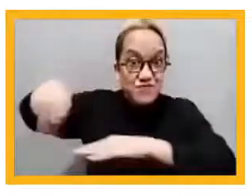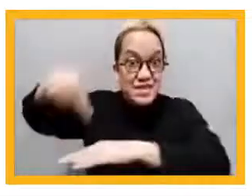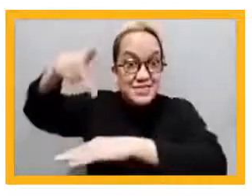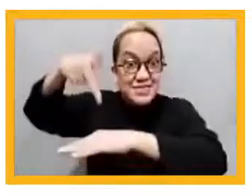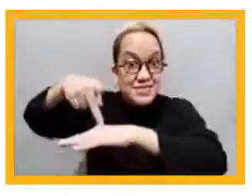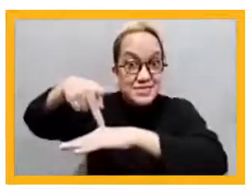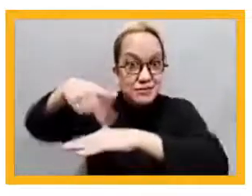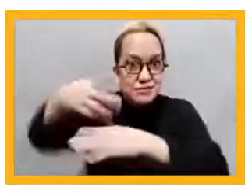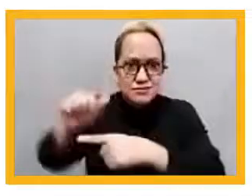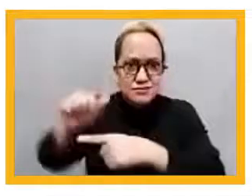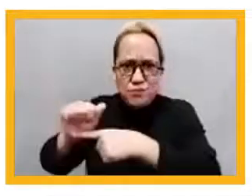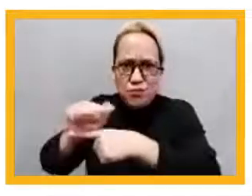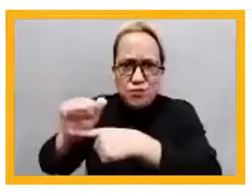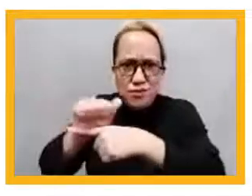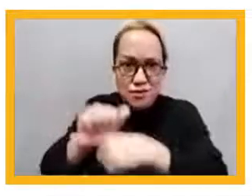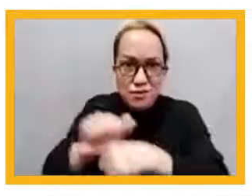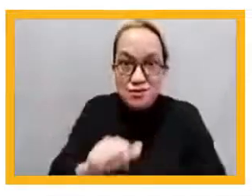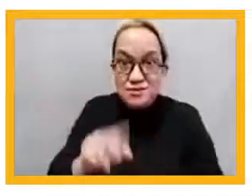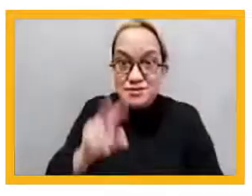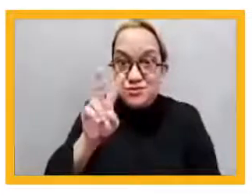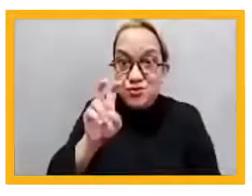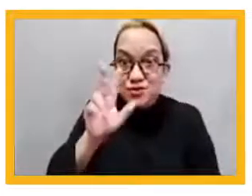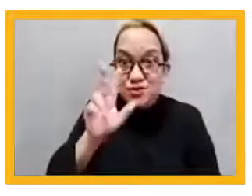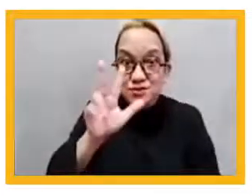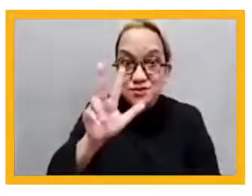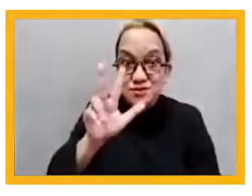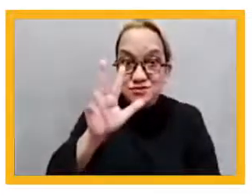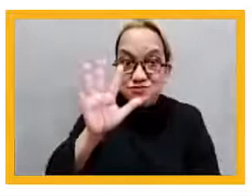,000 public school students. Clarissa?